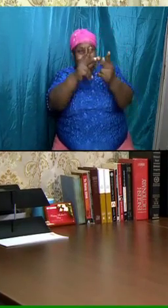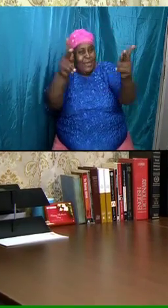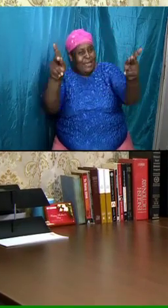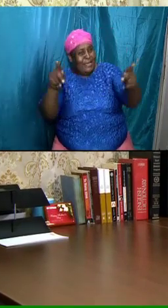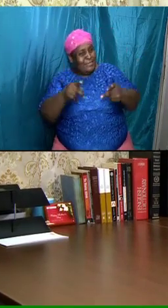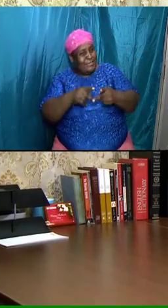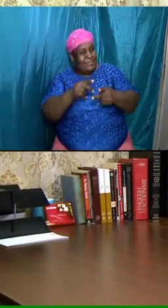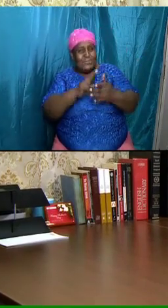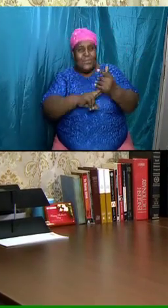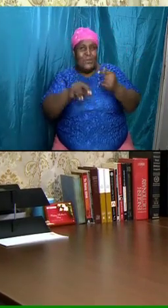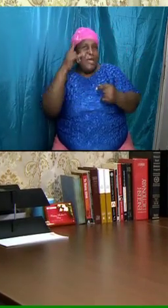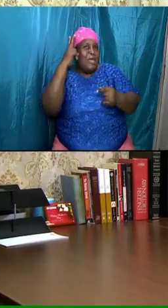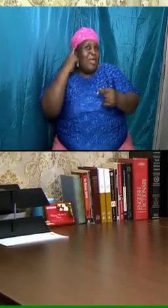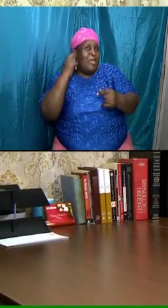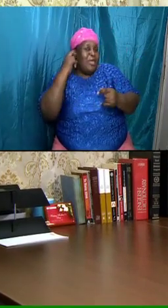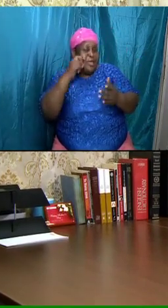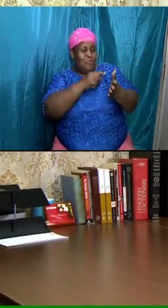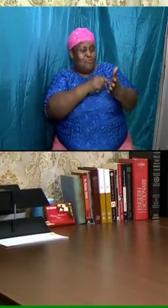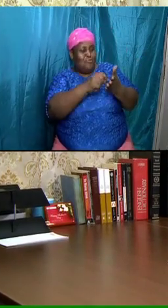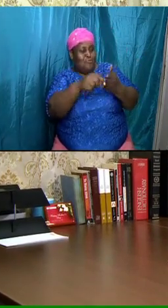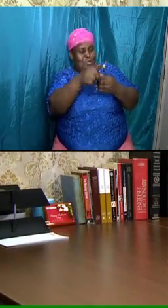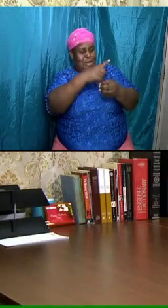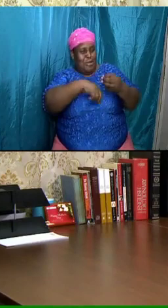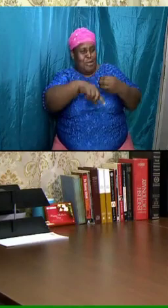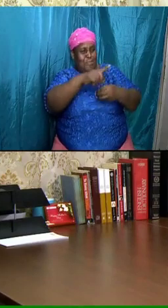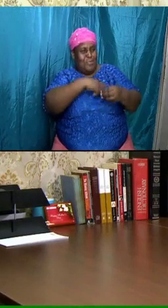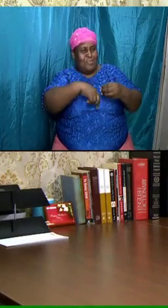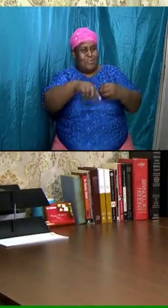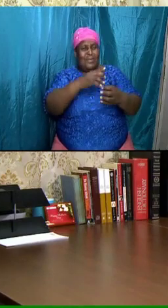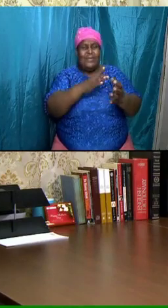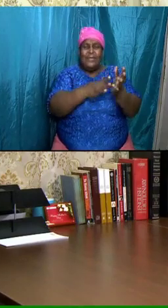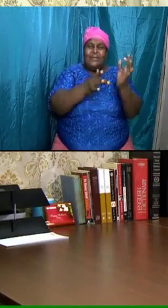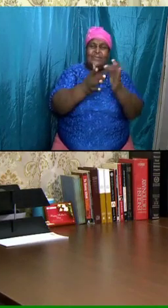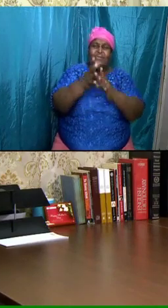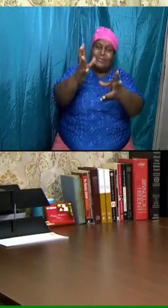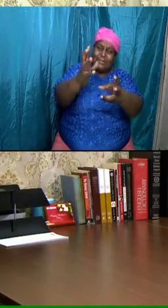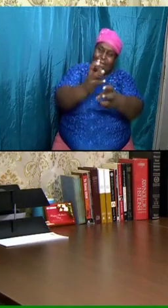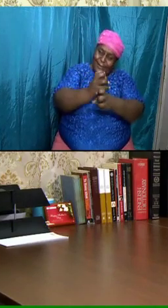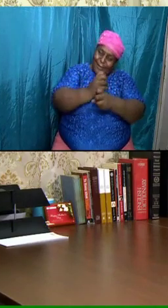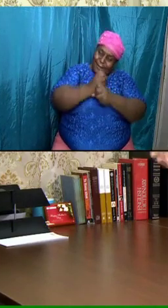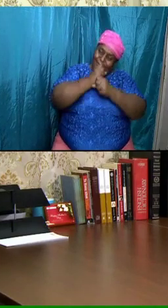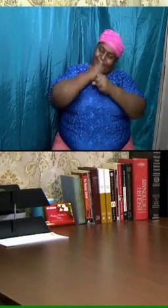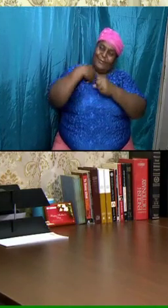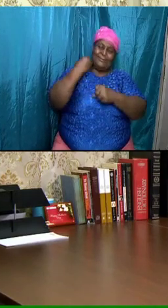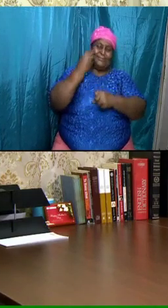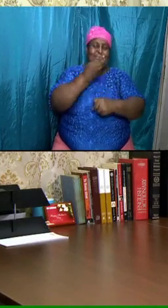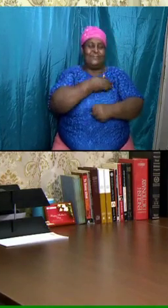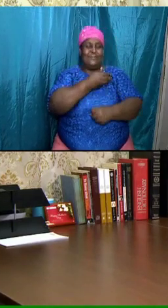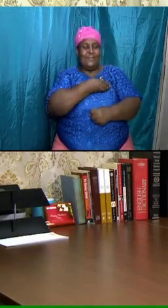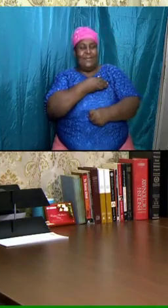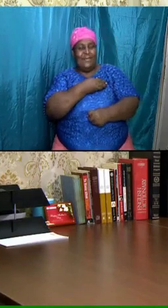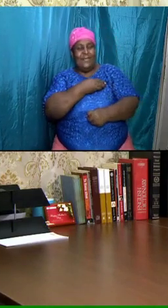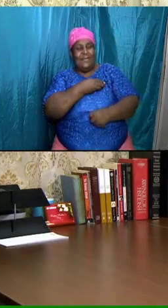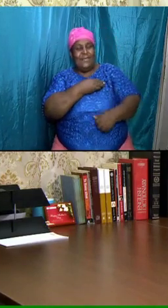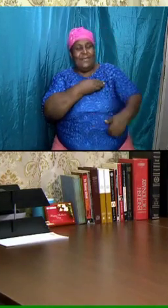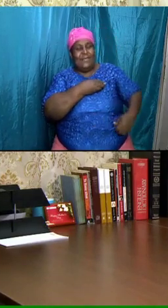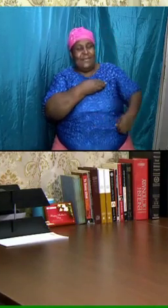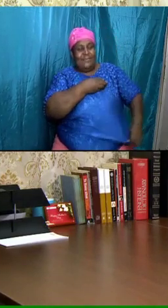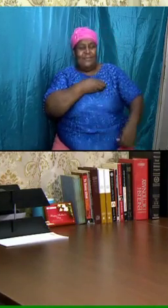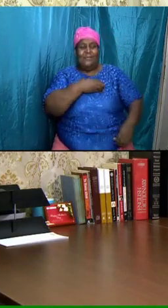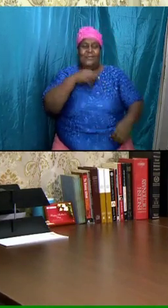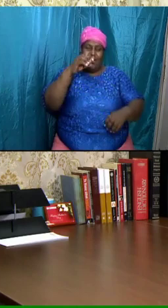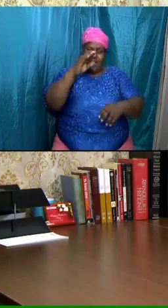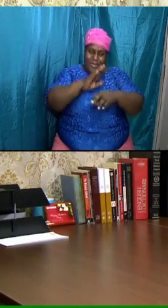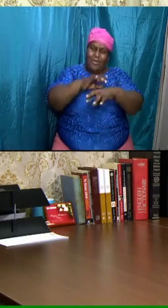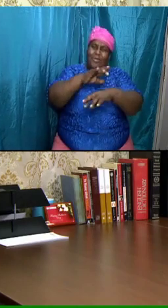hear and read about he is going to take us on an excursion down here we take carnival cruise and